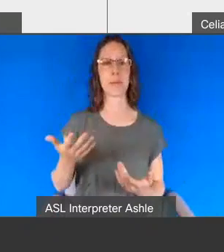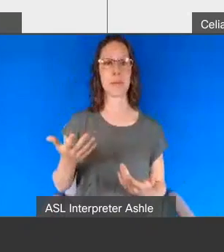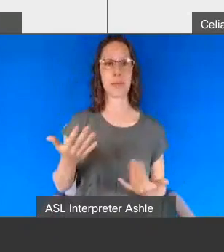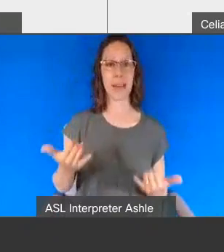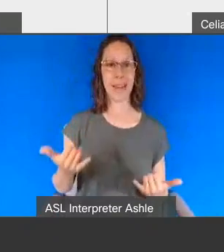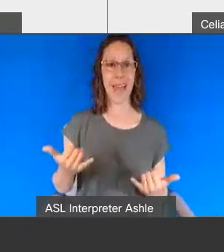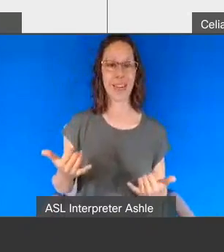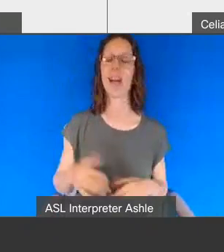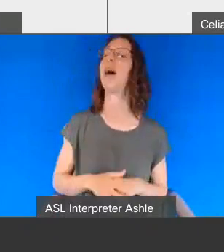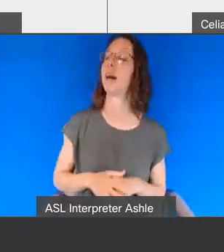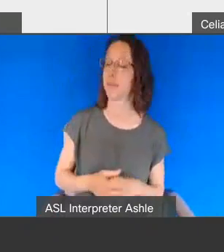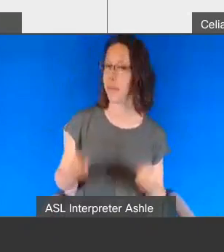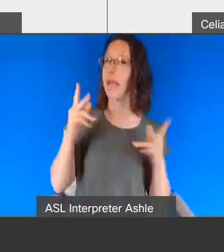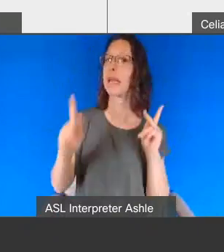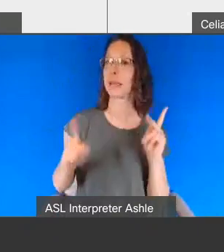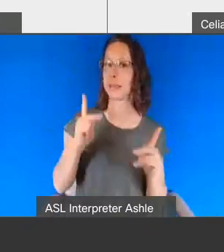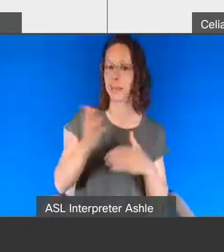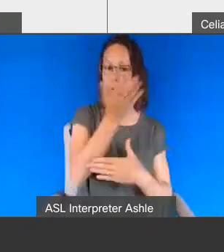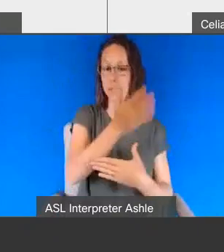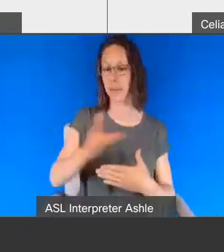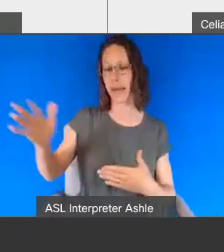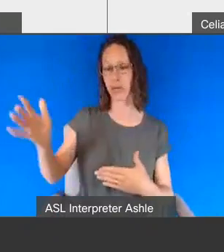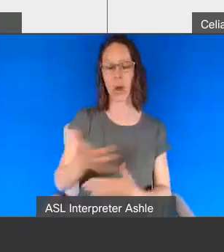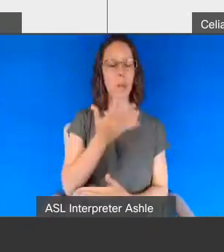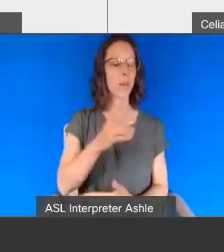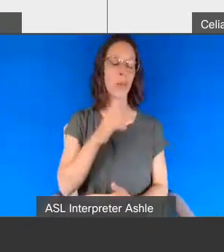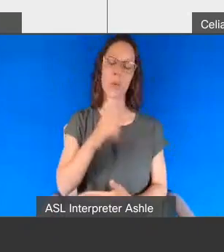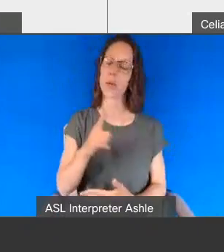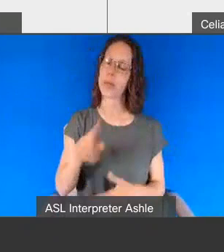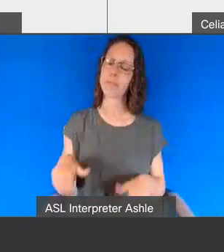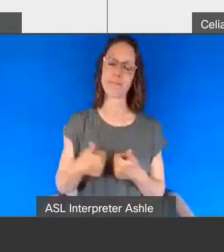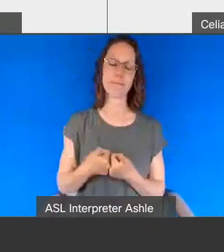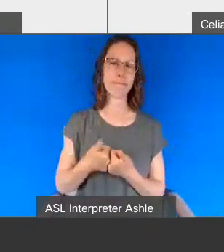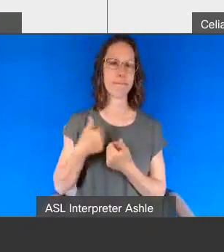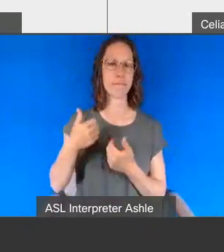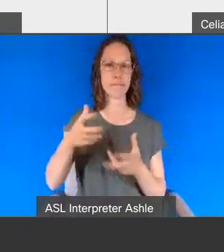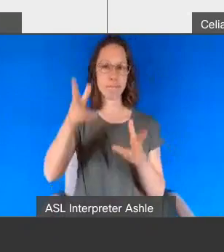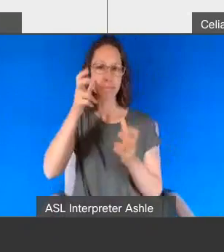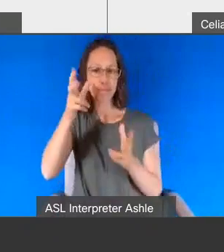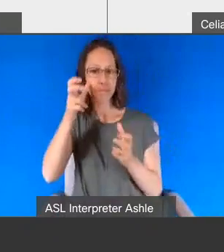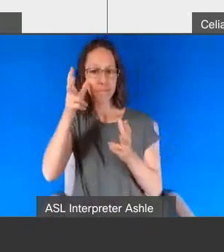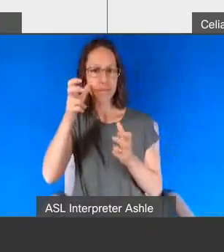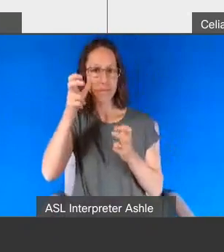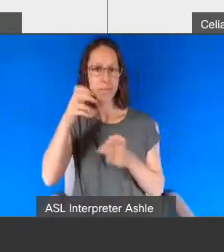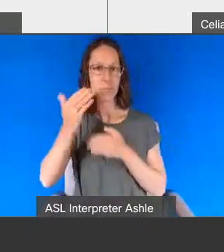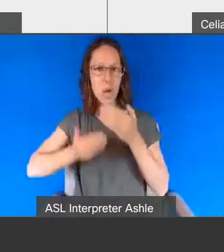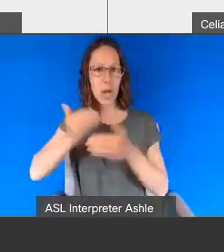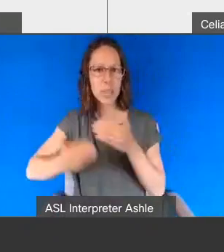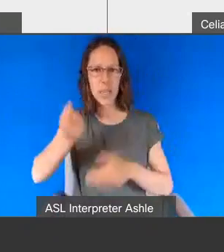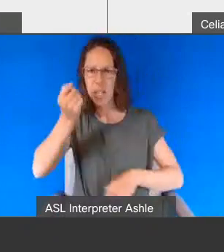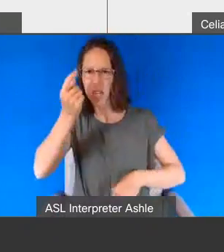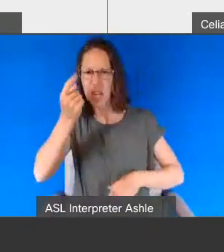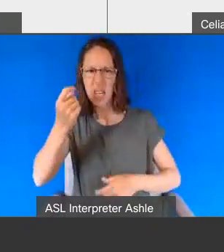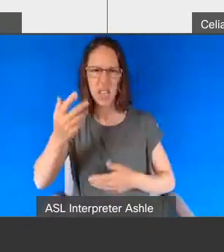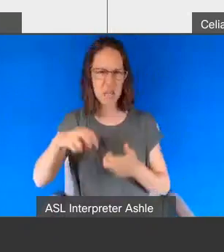the spectrum have a difficult time processing uh language and oftentimes it takes them a while